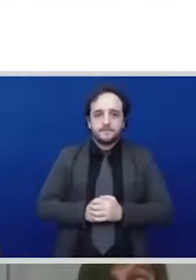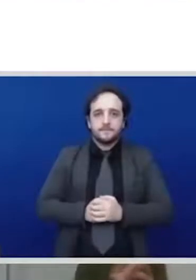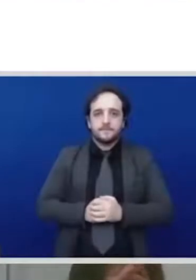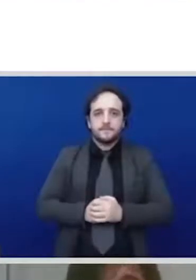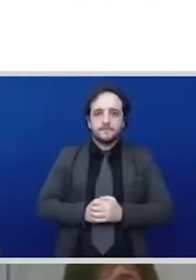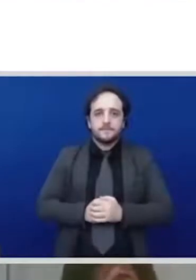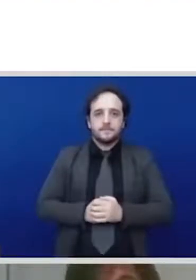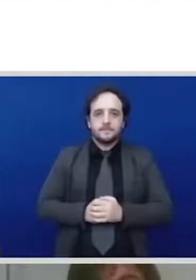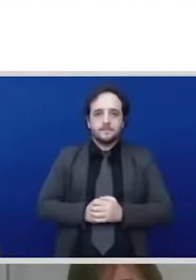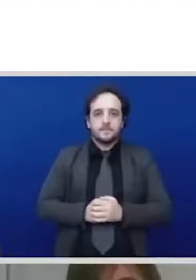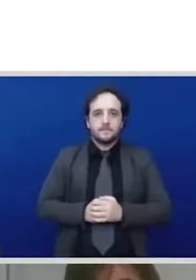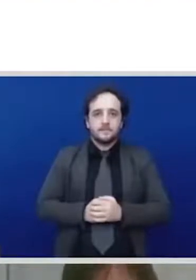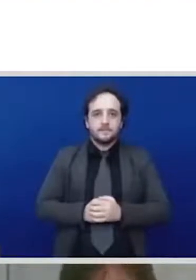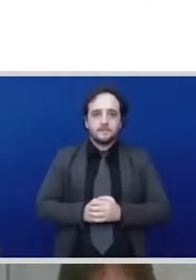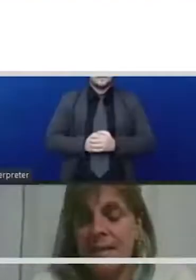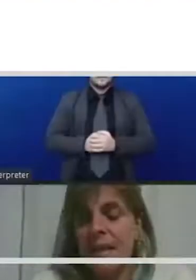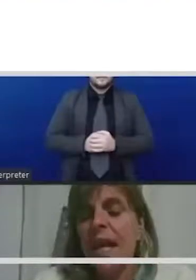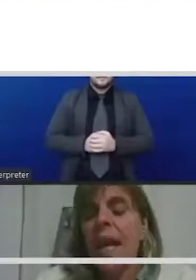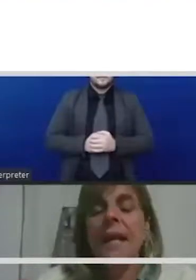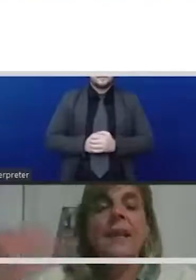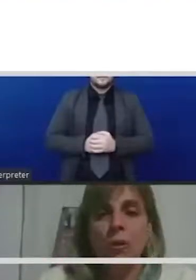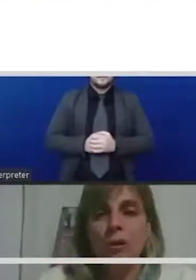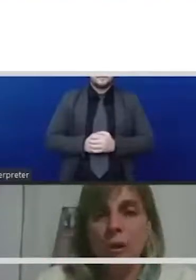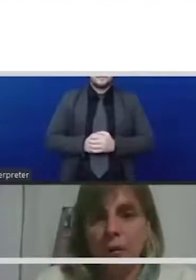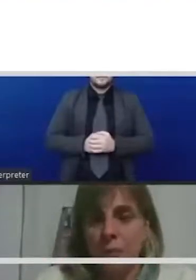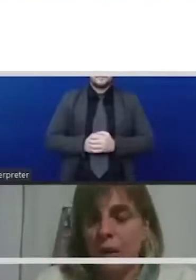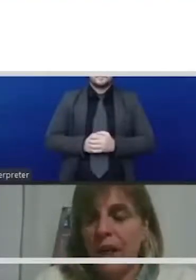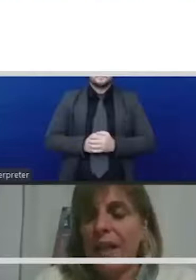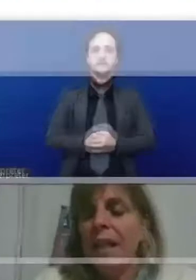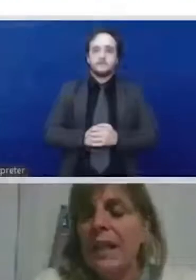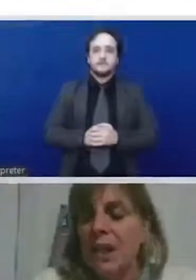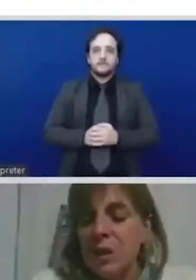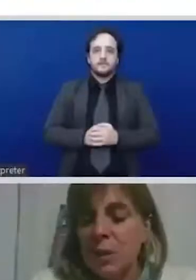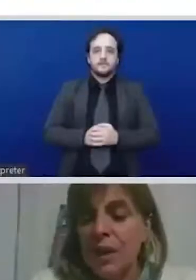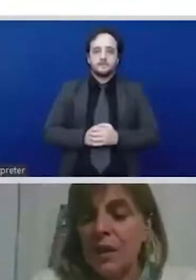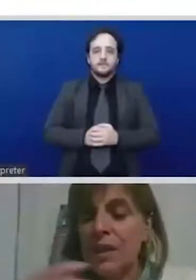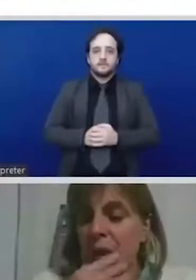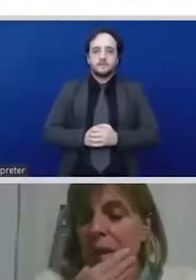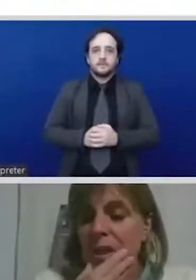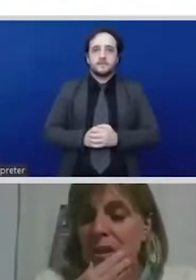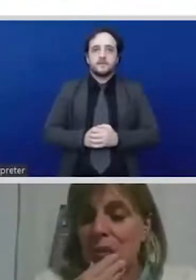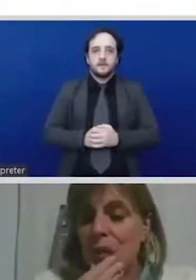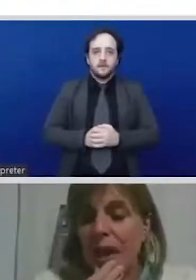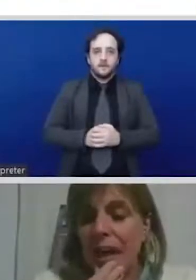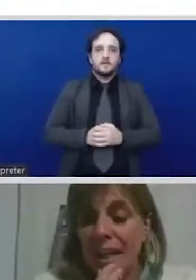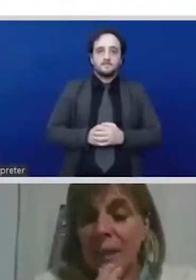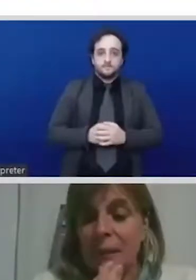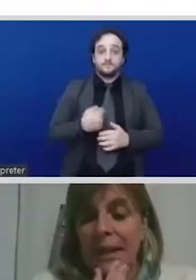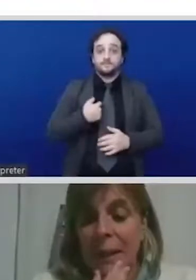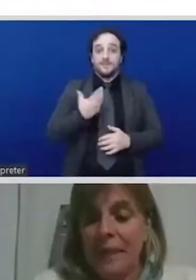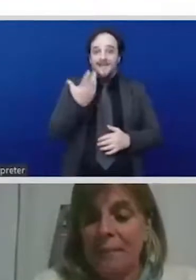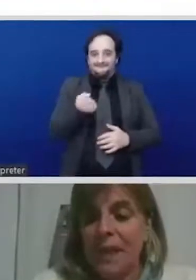questions for three of the panelists and give you the floor okay so these are questions for Hayati